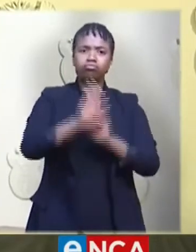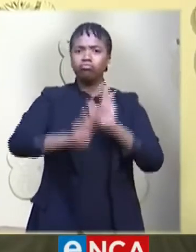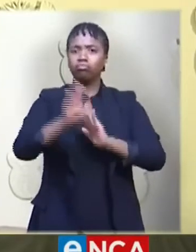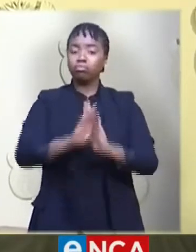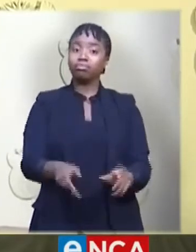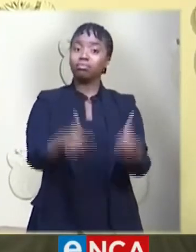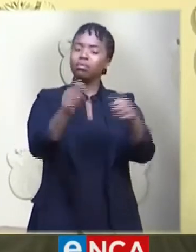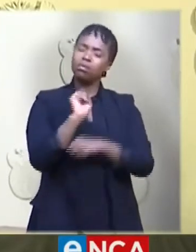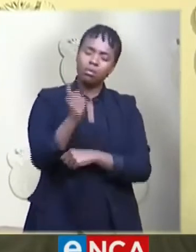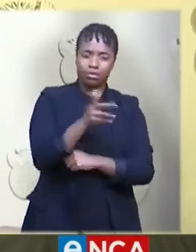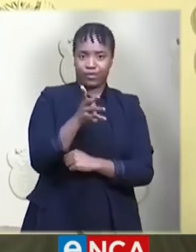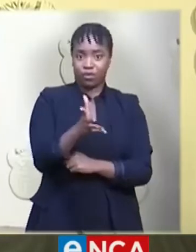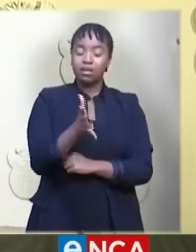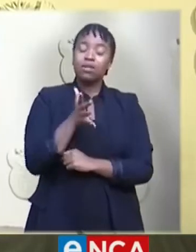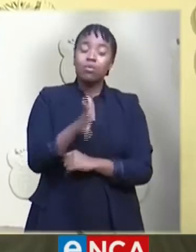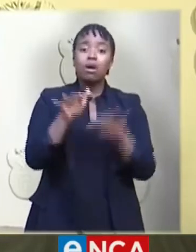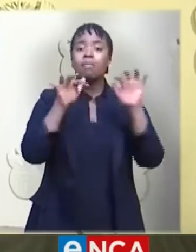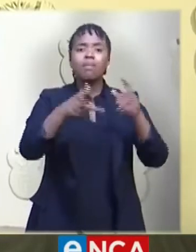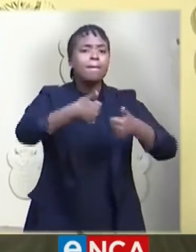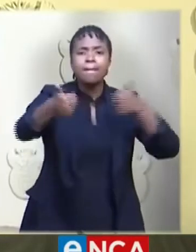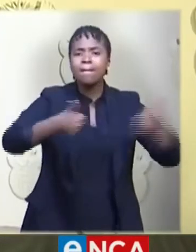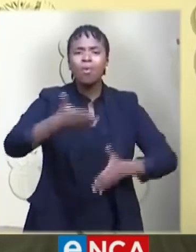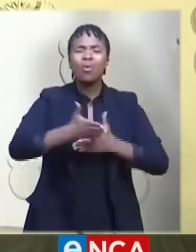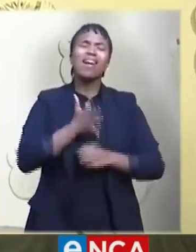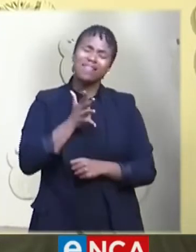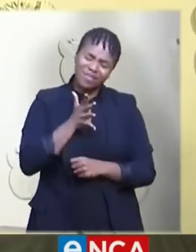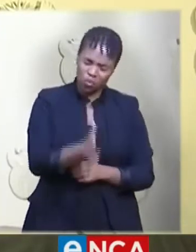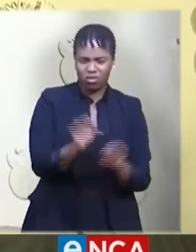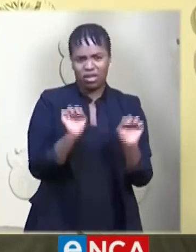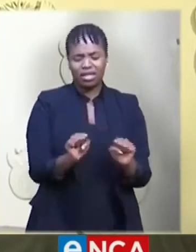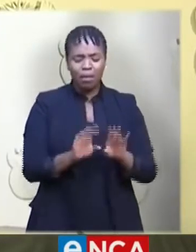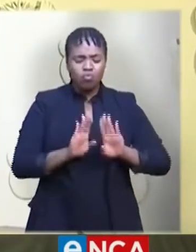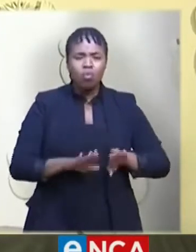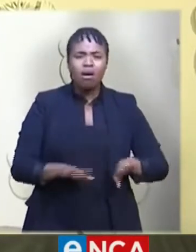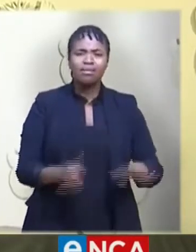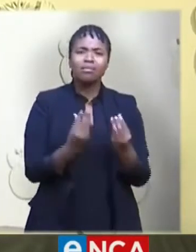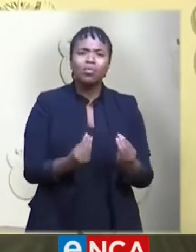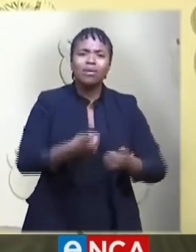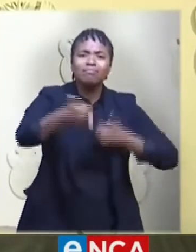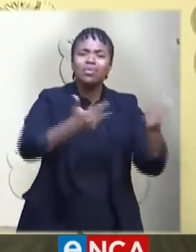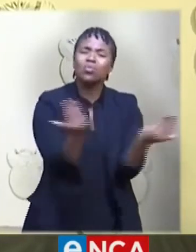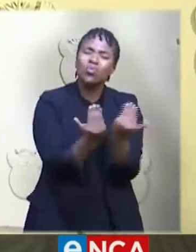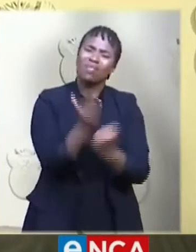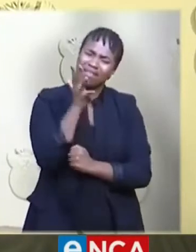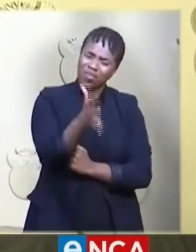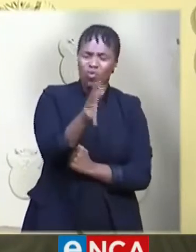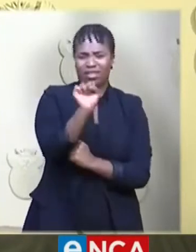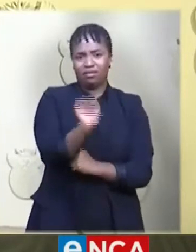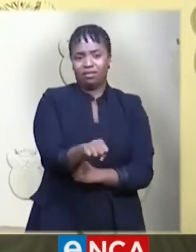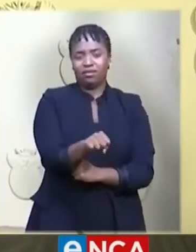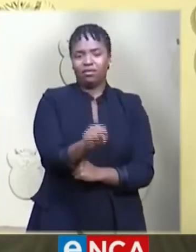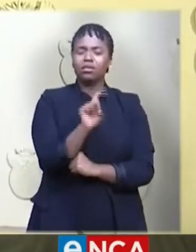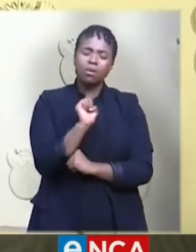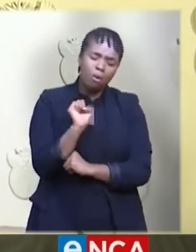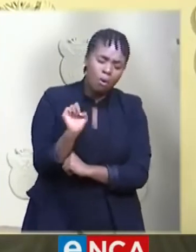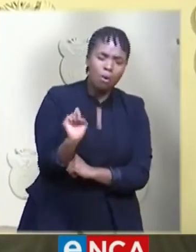We want our people to return to work. We want our children to go back to school. And we all want